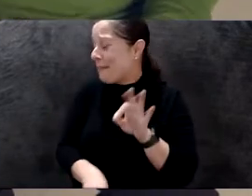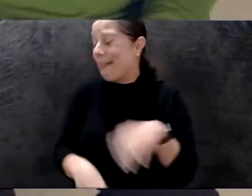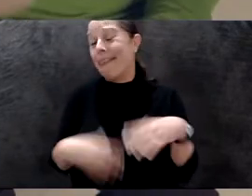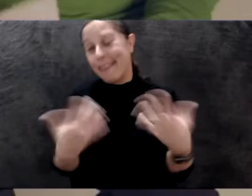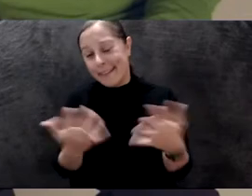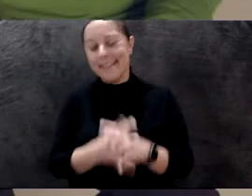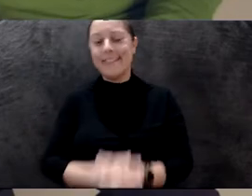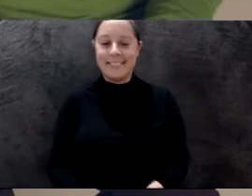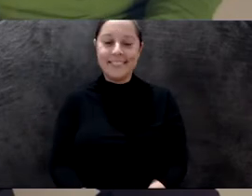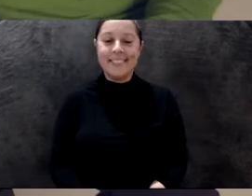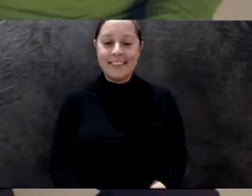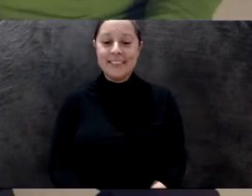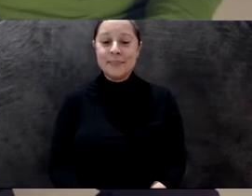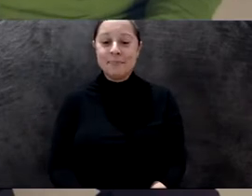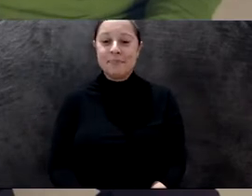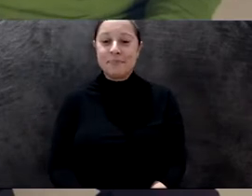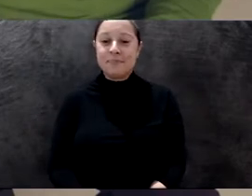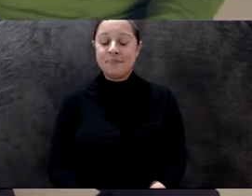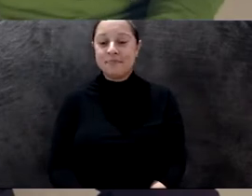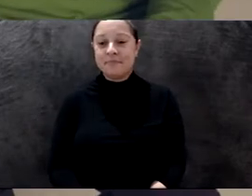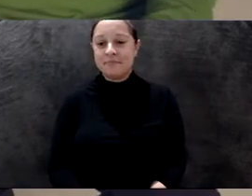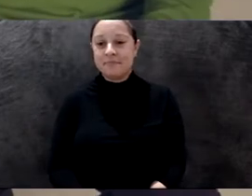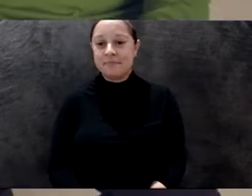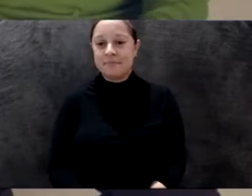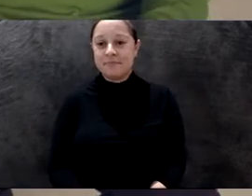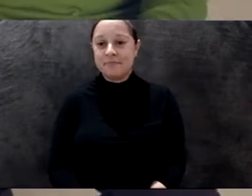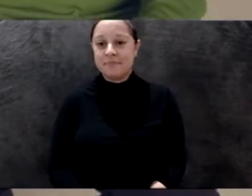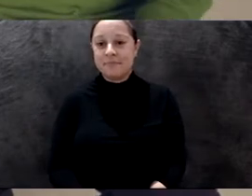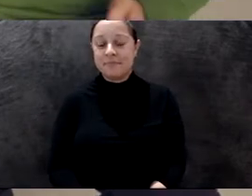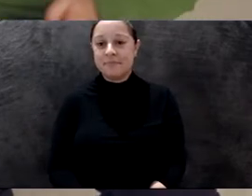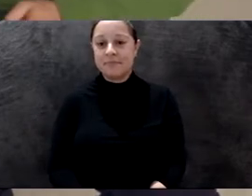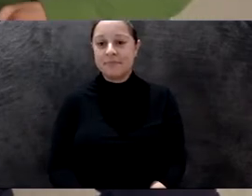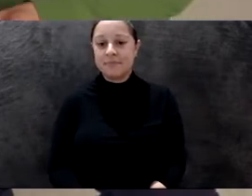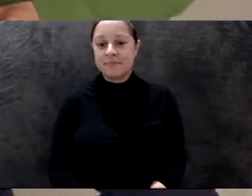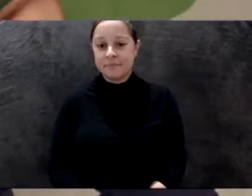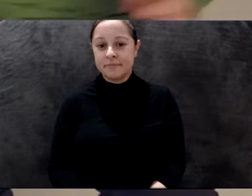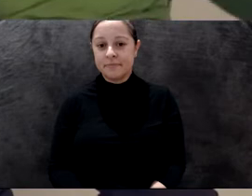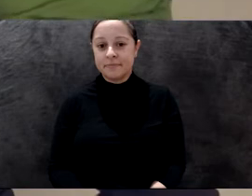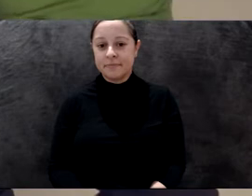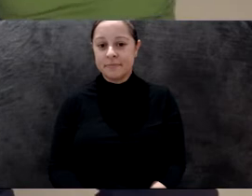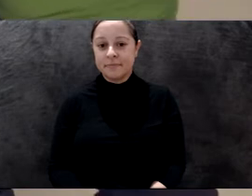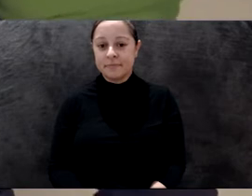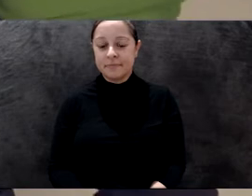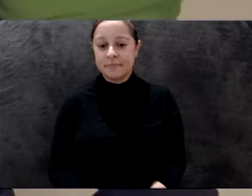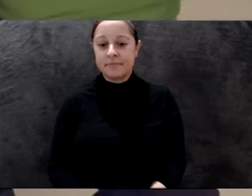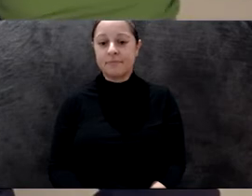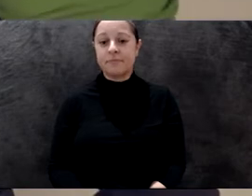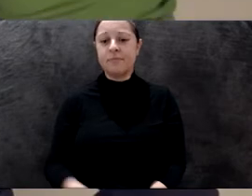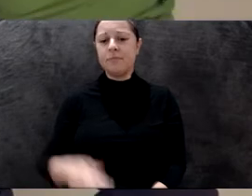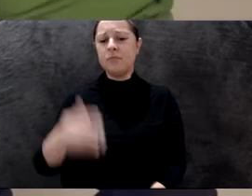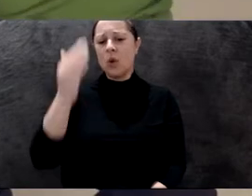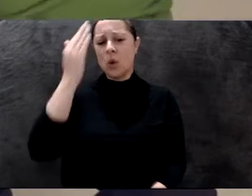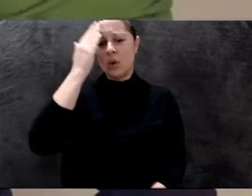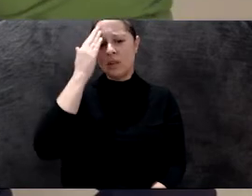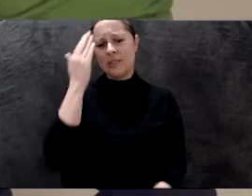You know, what is still triggering me, I think so, Mancuso have said this to me, an